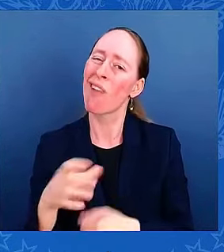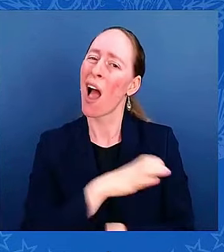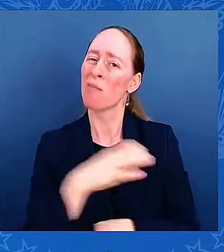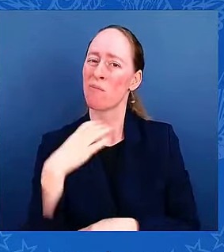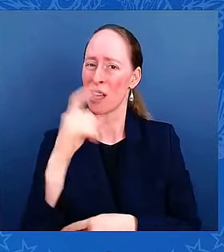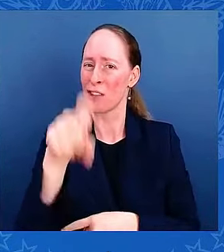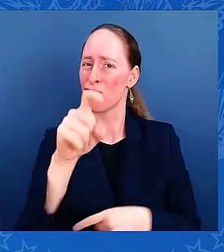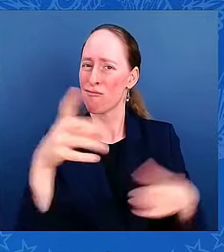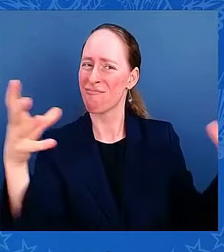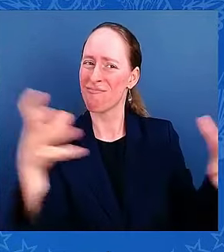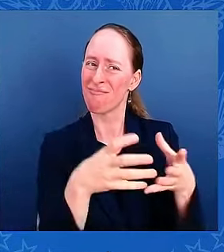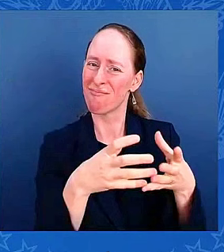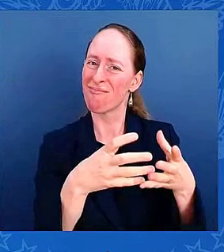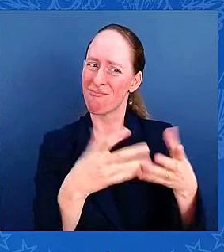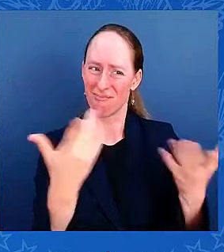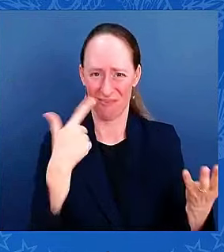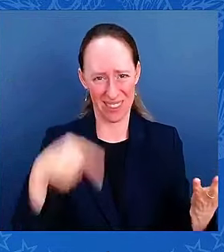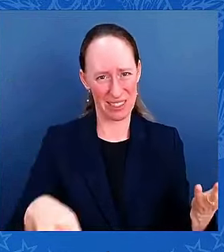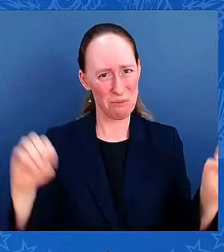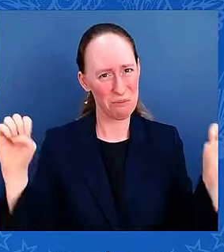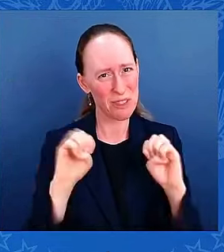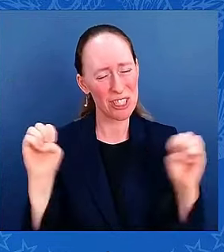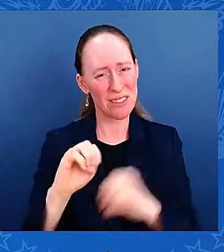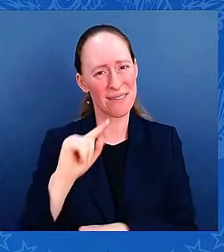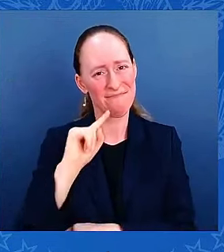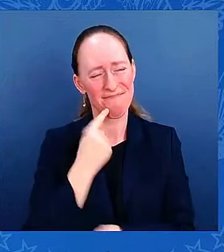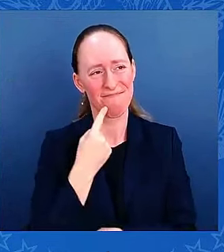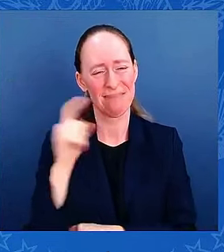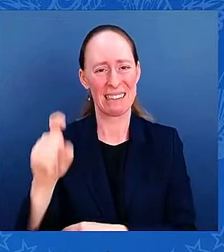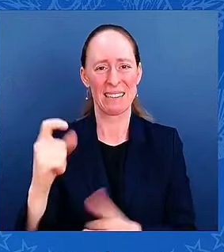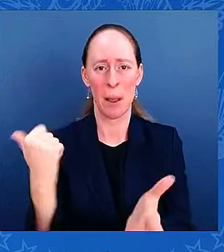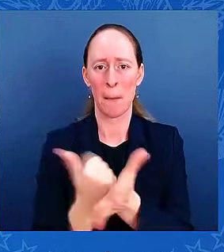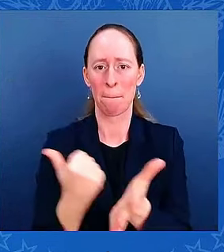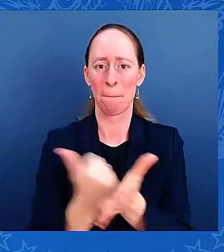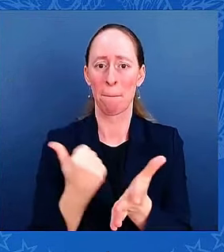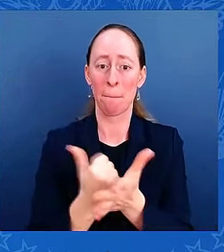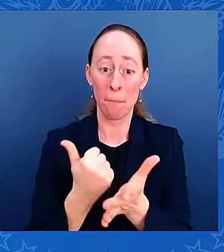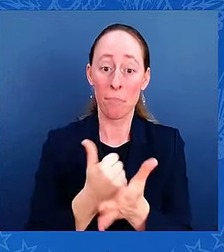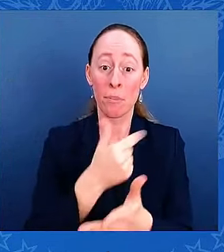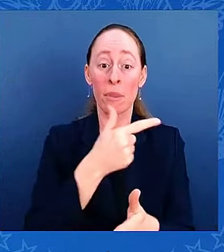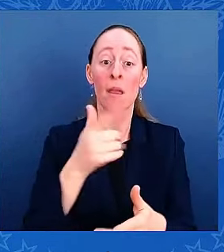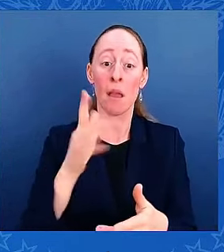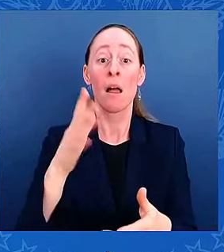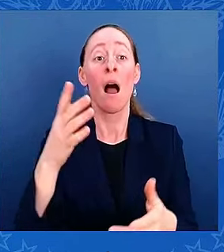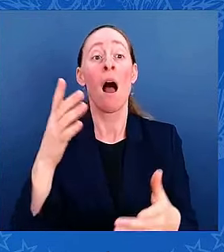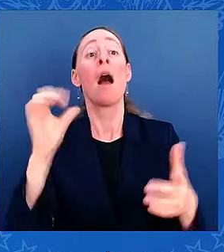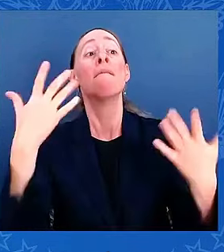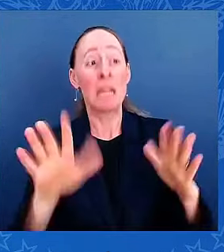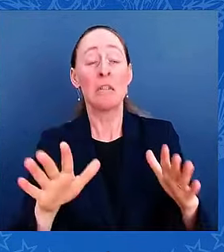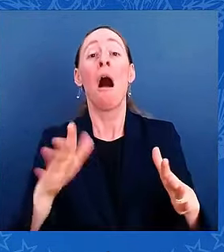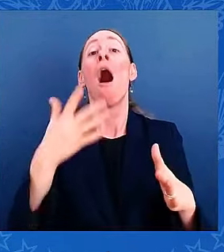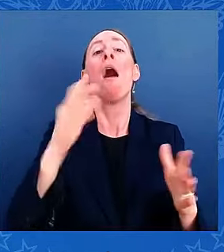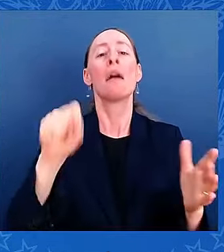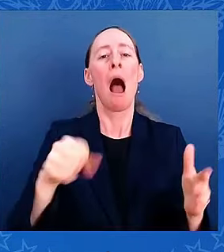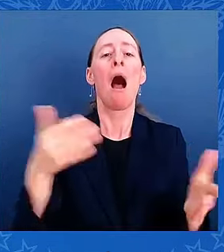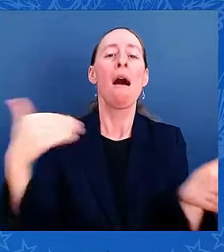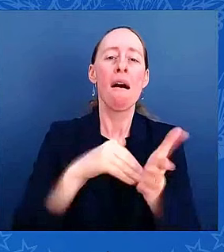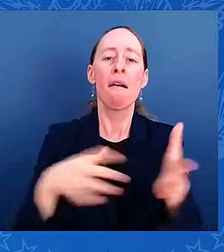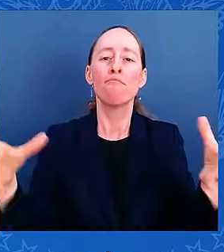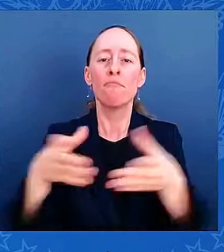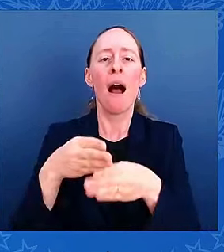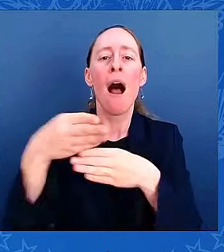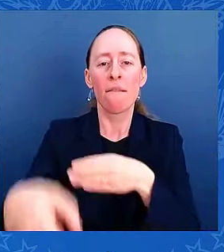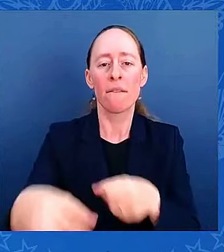And they're going to have to come back after the election as well. Because this is going to be a long haul for total rebuilding. It's going to take several